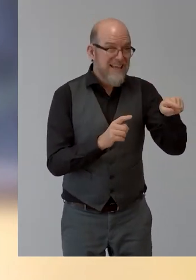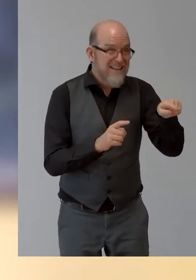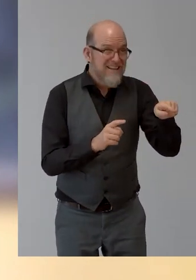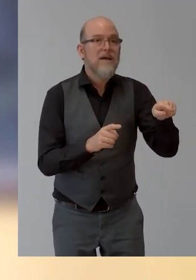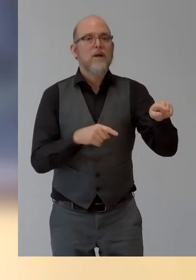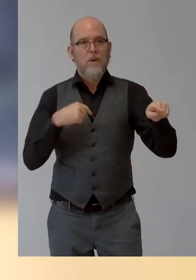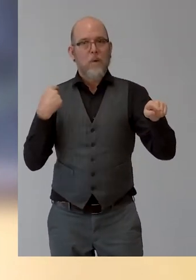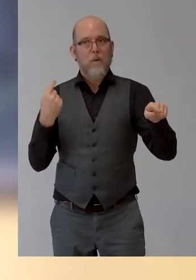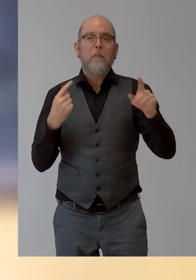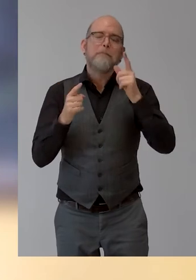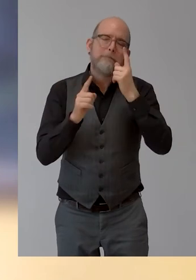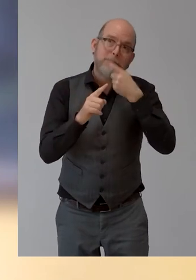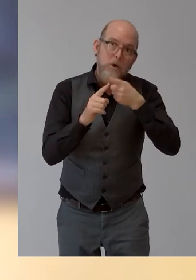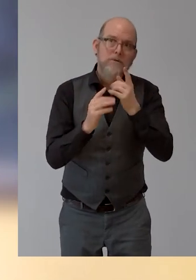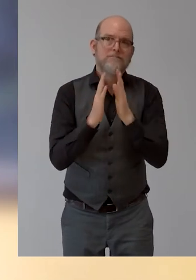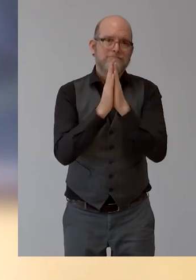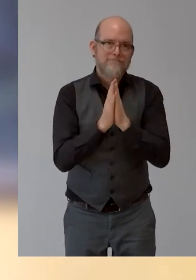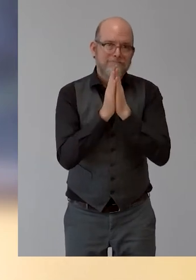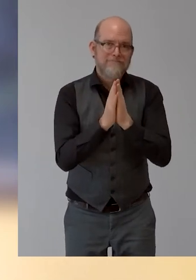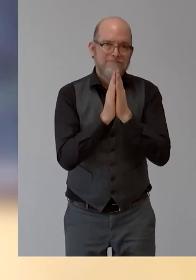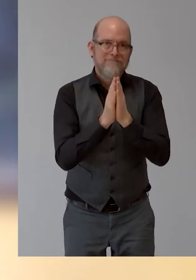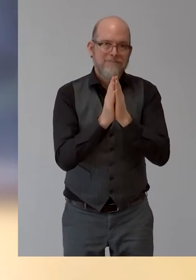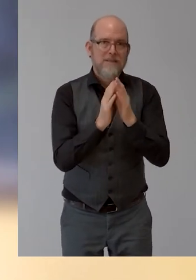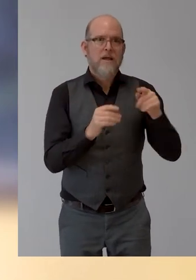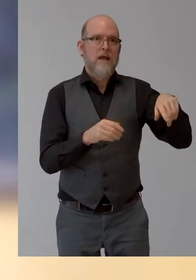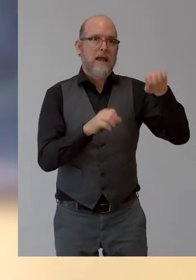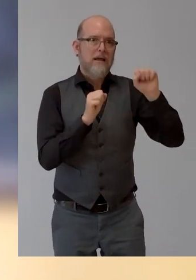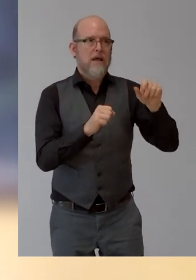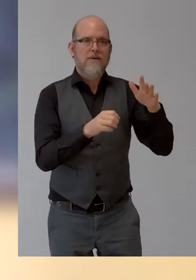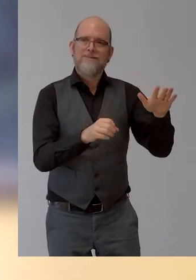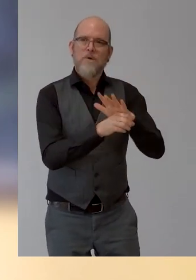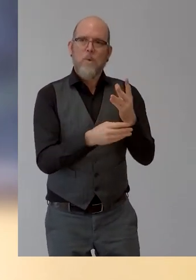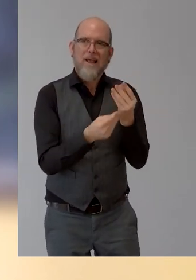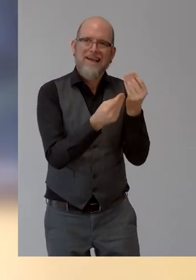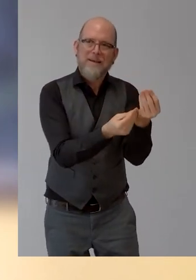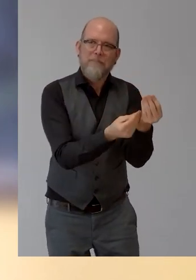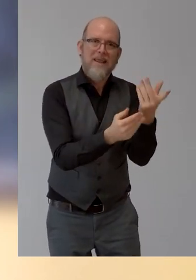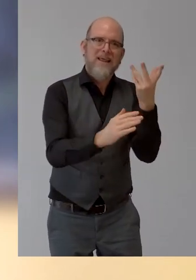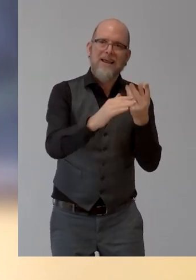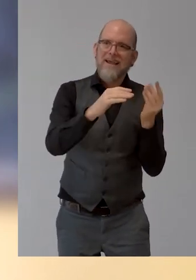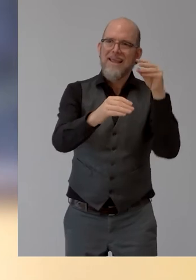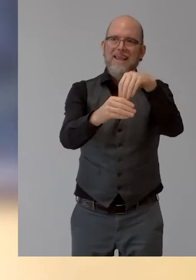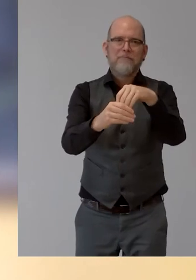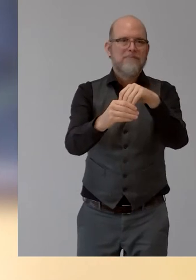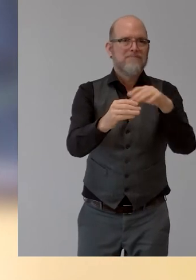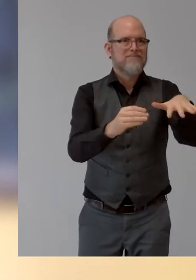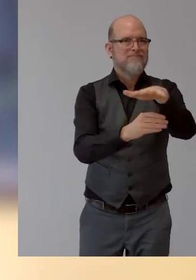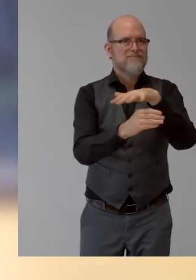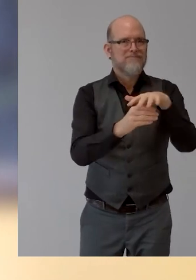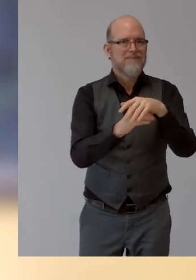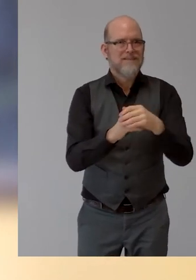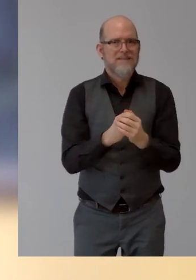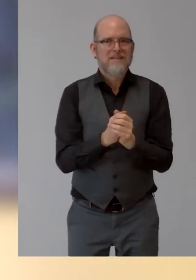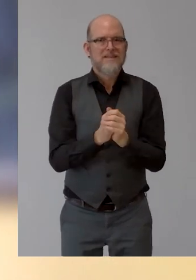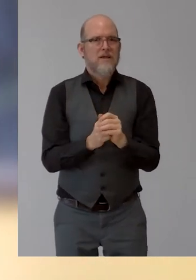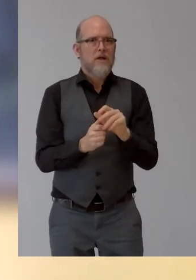evolved found universal appeal and is currently being used across 34 countries. Now the Jaipur